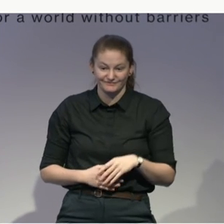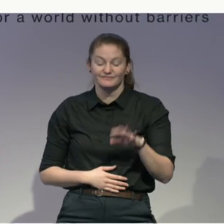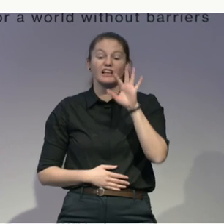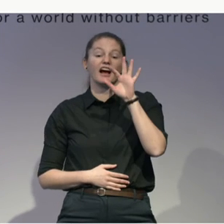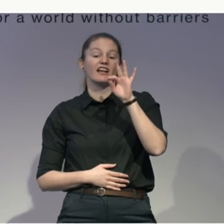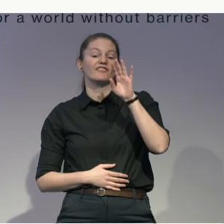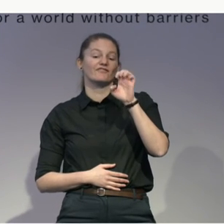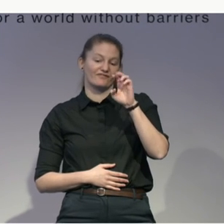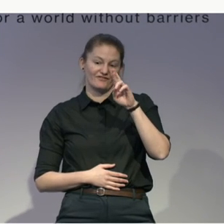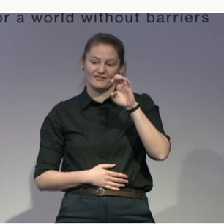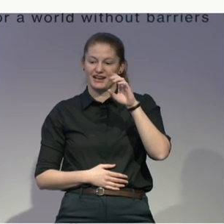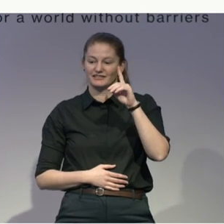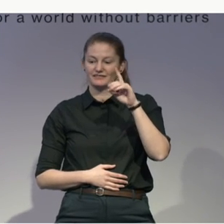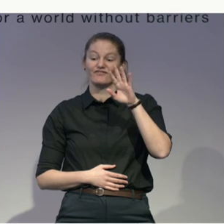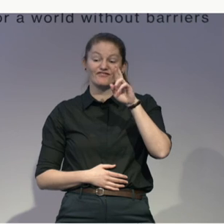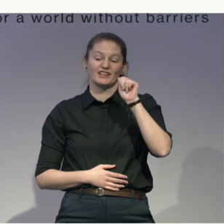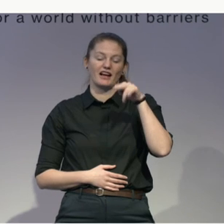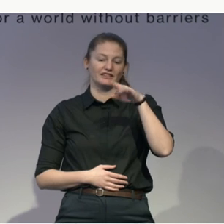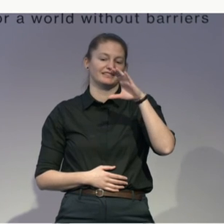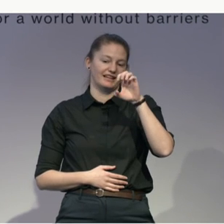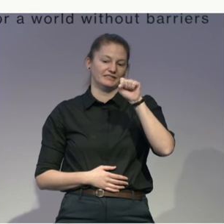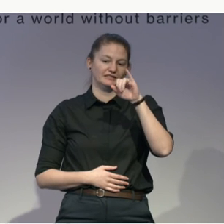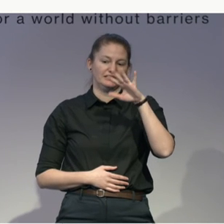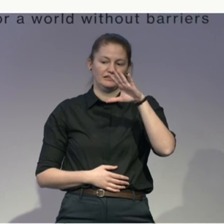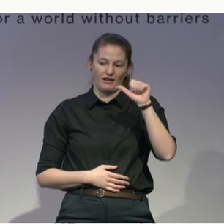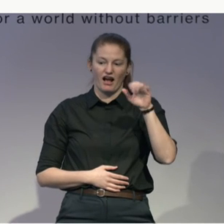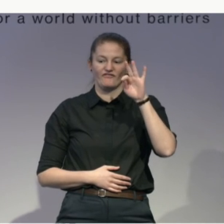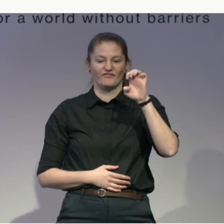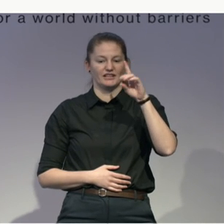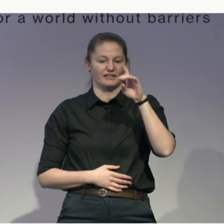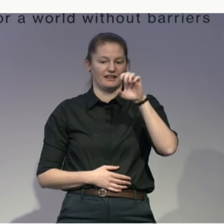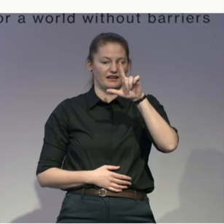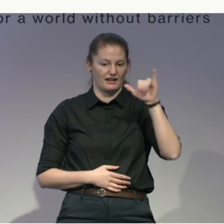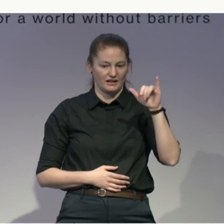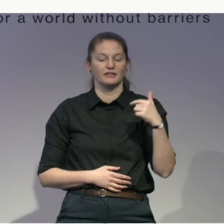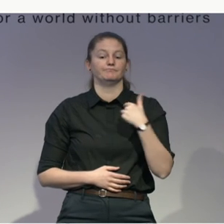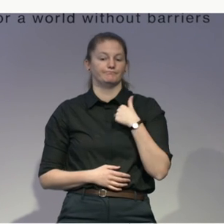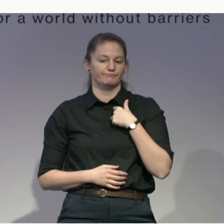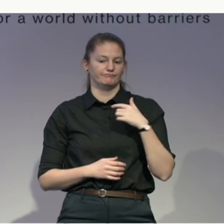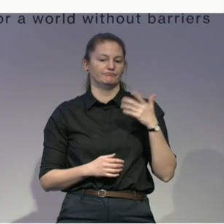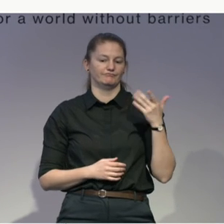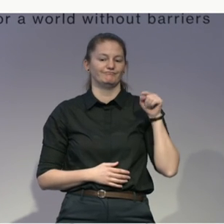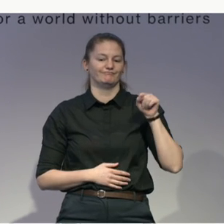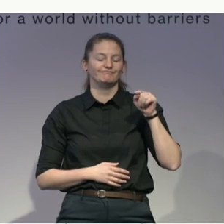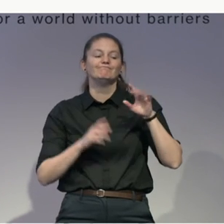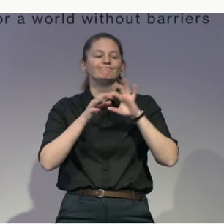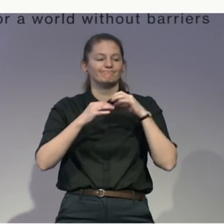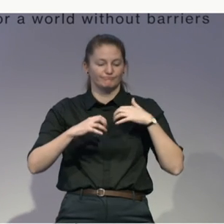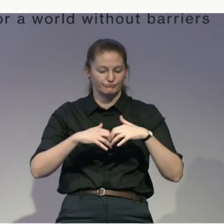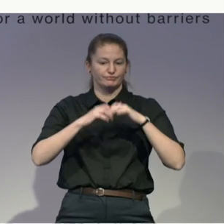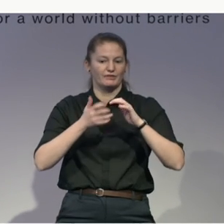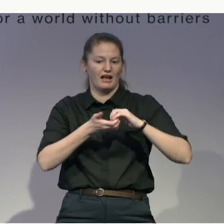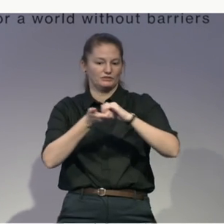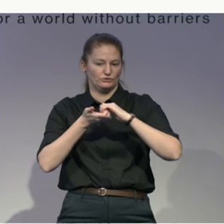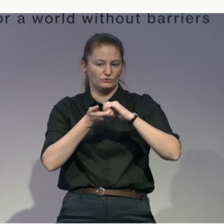enterprise based in Italy, but with a global approach. We are taking care of the needs of all of the